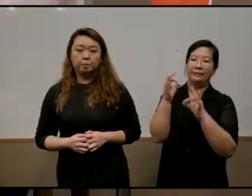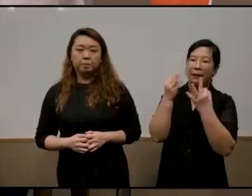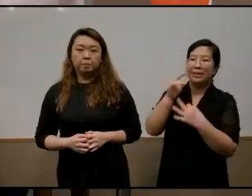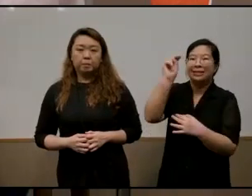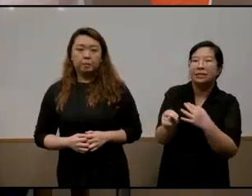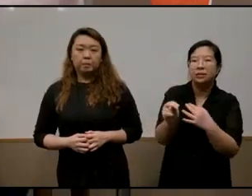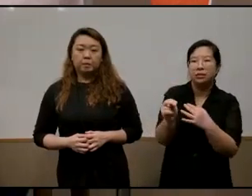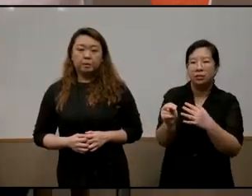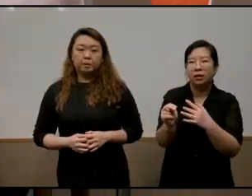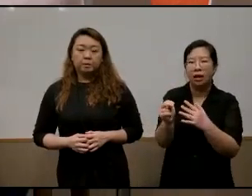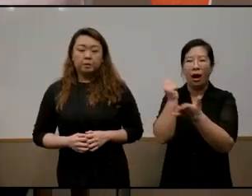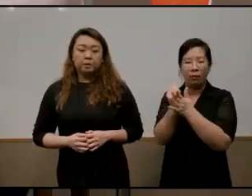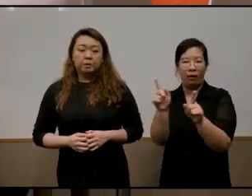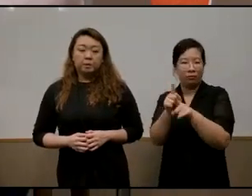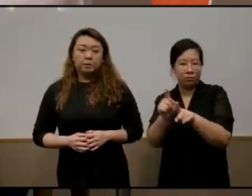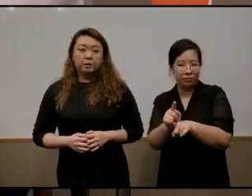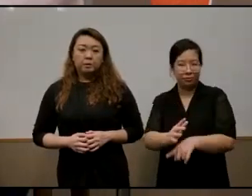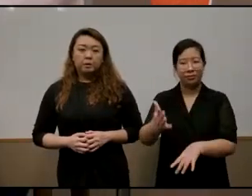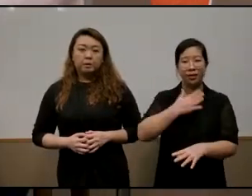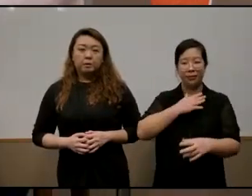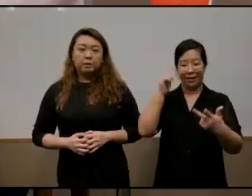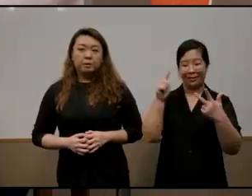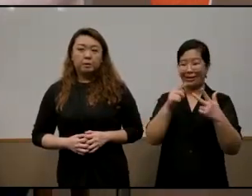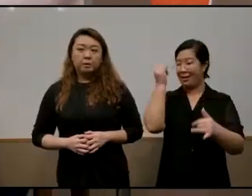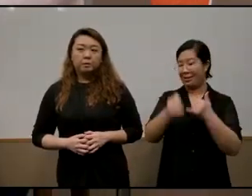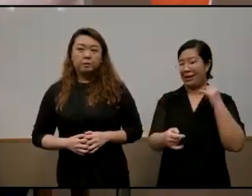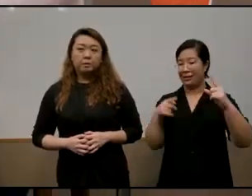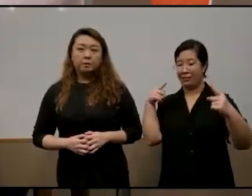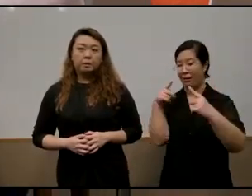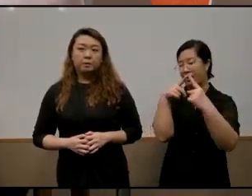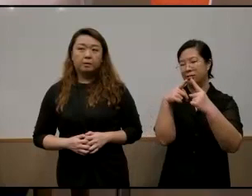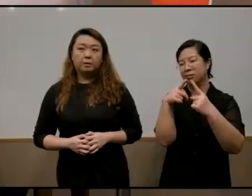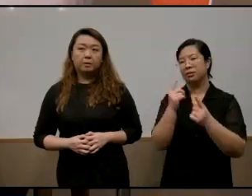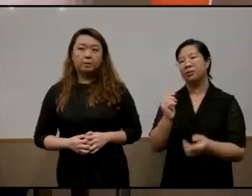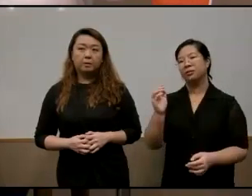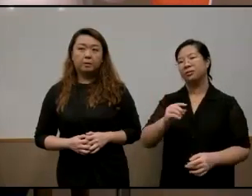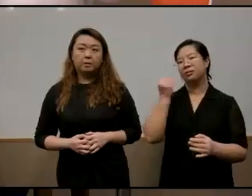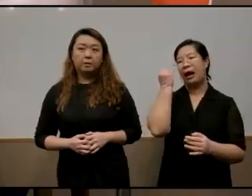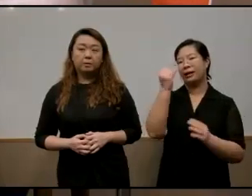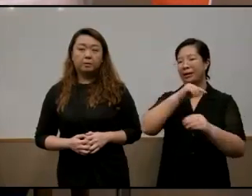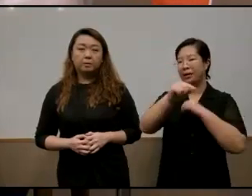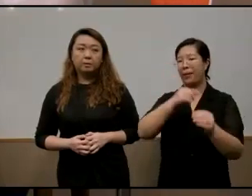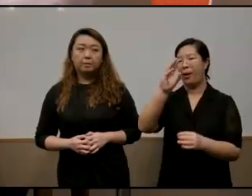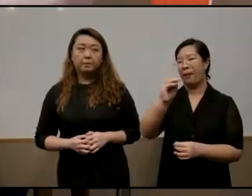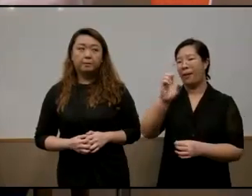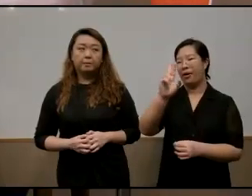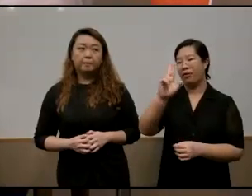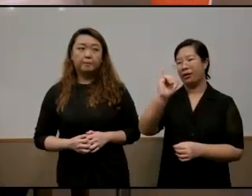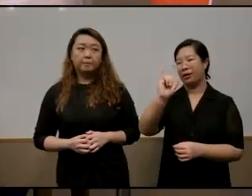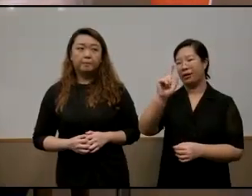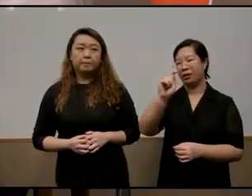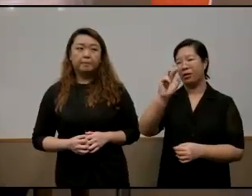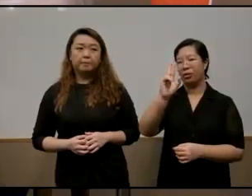as well my final point and i'll conclude on this note is the idea of meritocracy which i mean it's